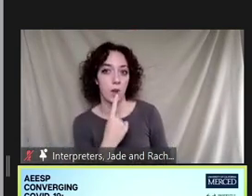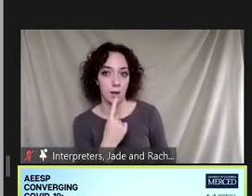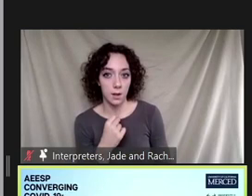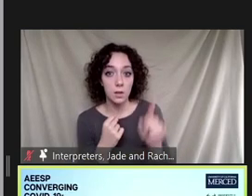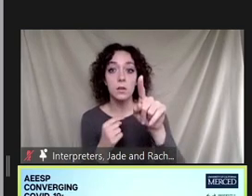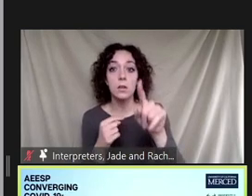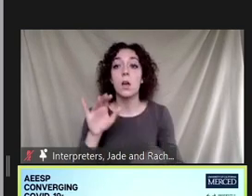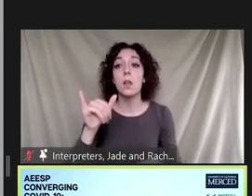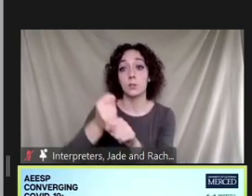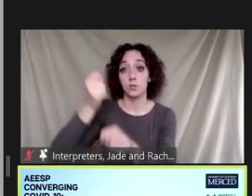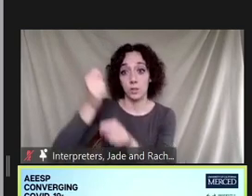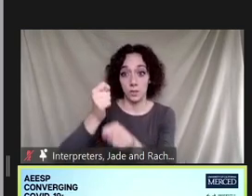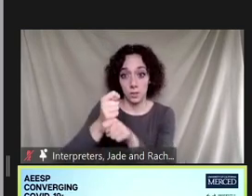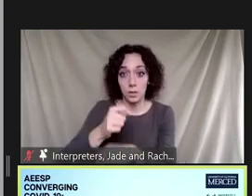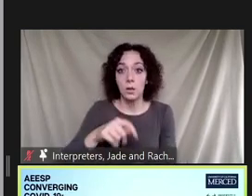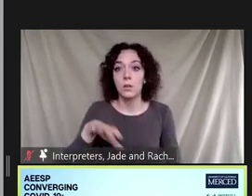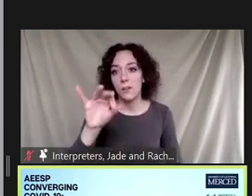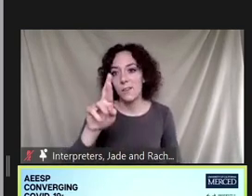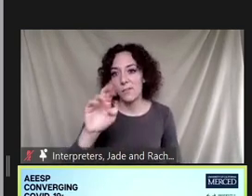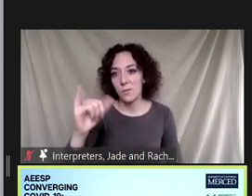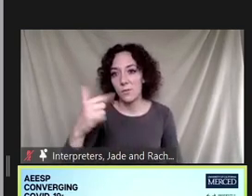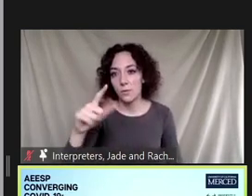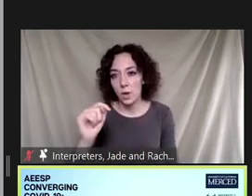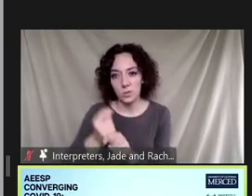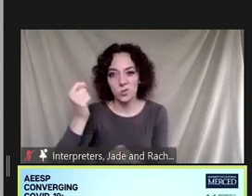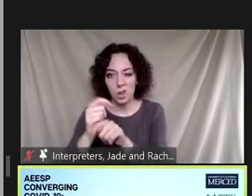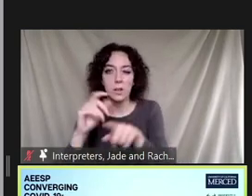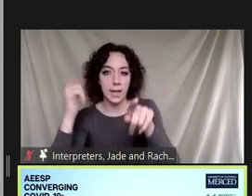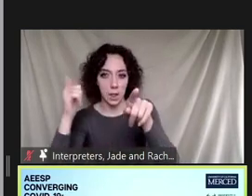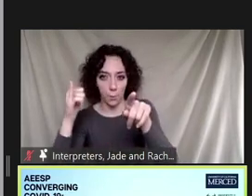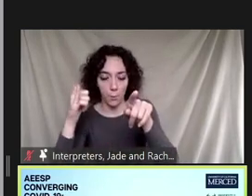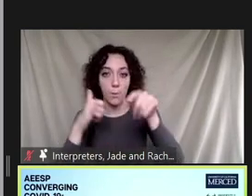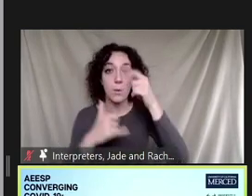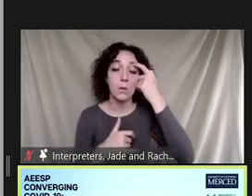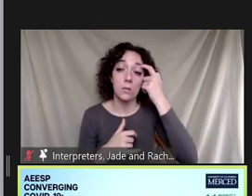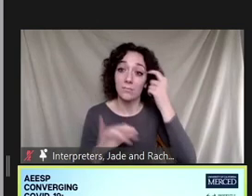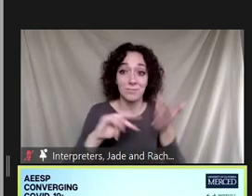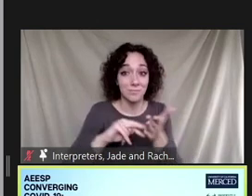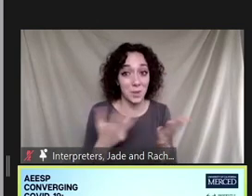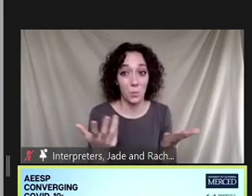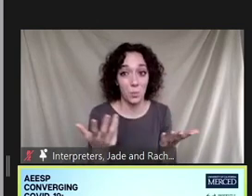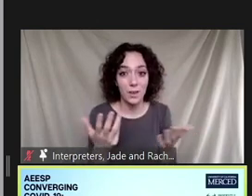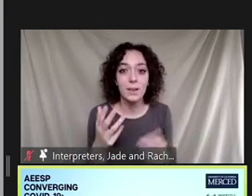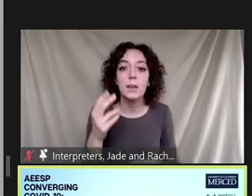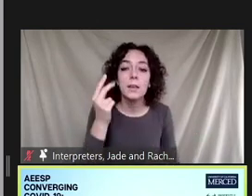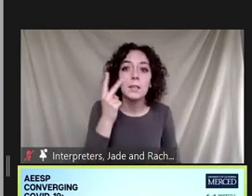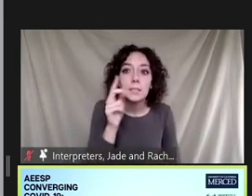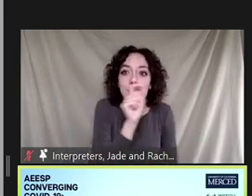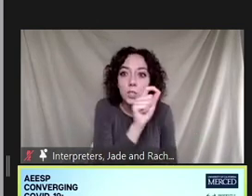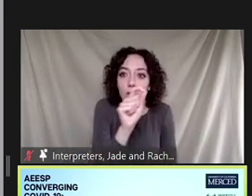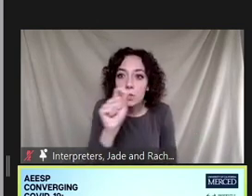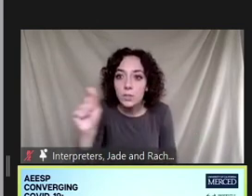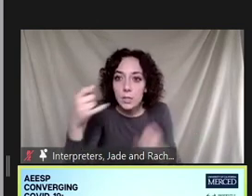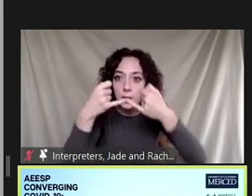trucking primarily from freight trucking is in the yellow area here all right so what does this mean well see the dotted line there is an 80